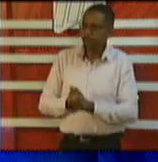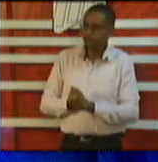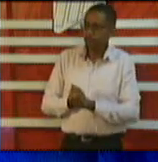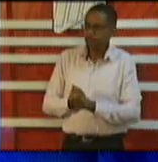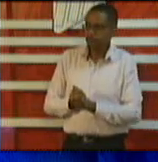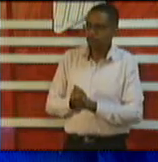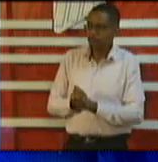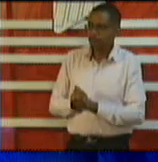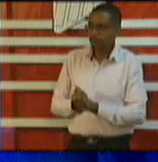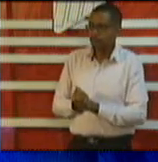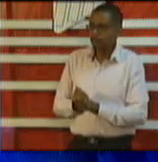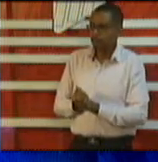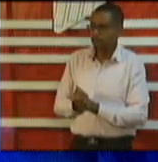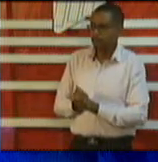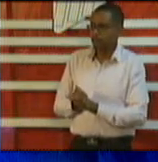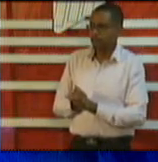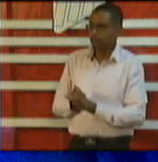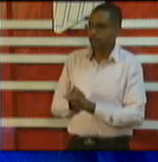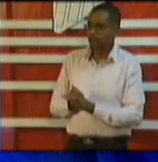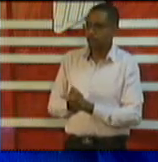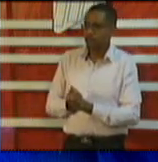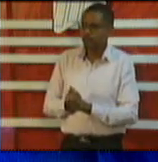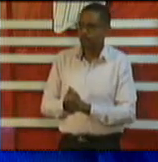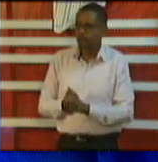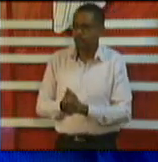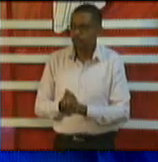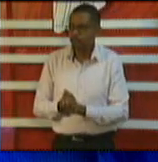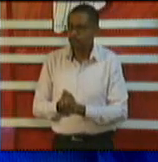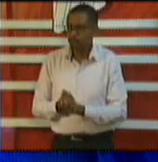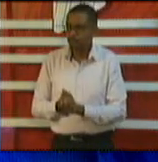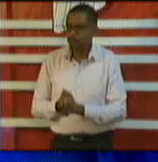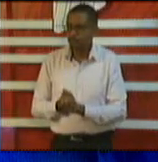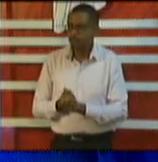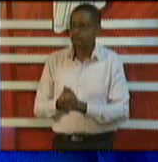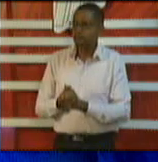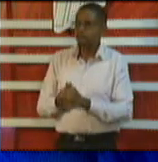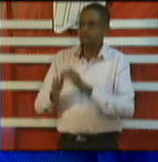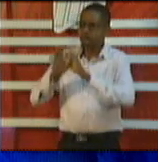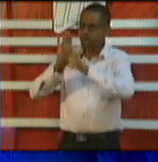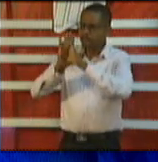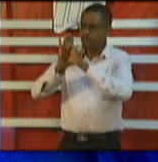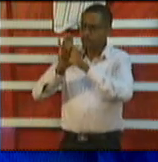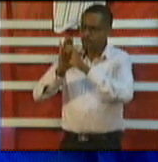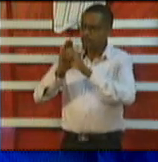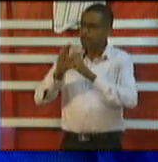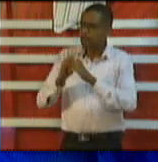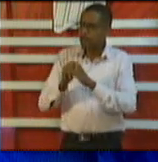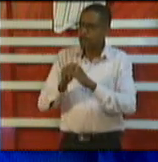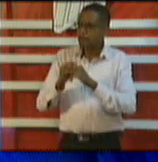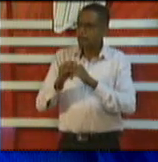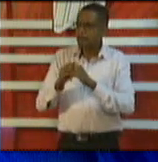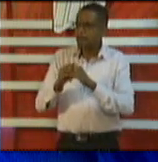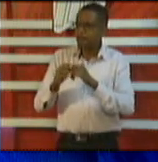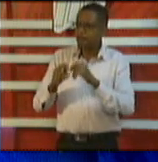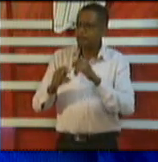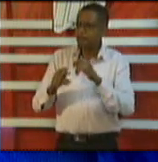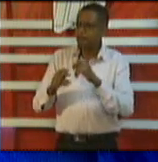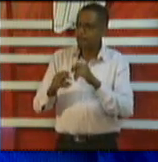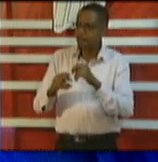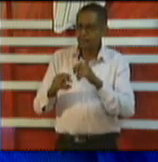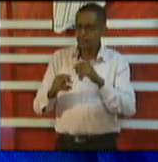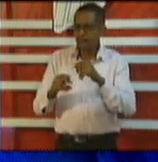in terms of of sporting academies for example people who do these sports like like like hockey cricket football